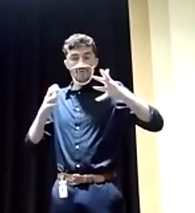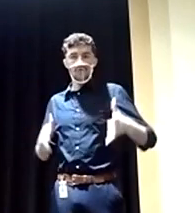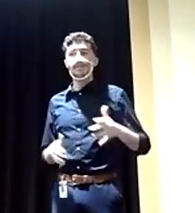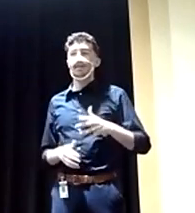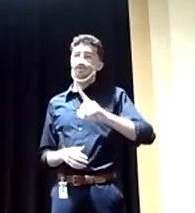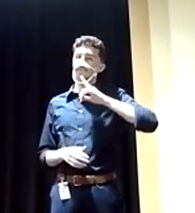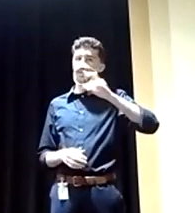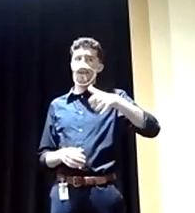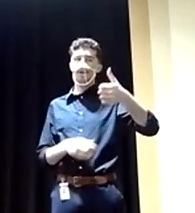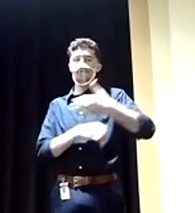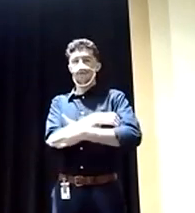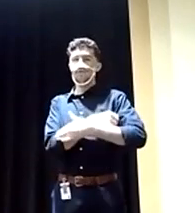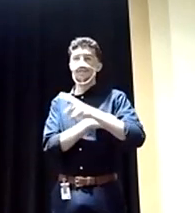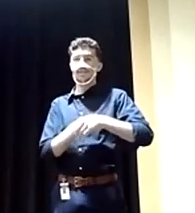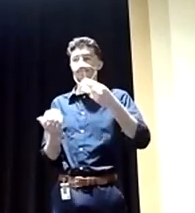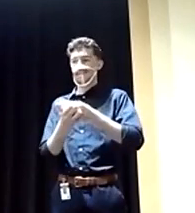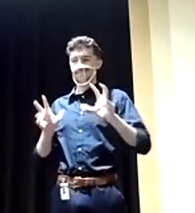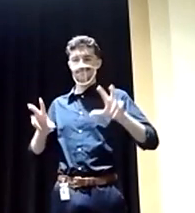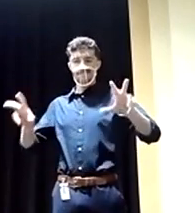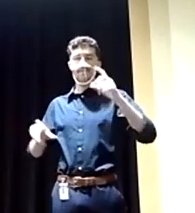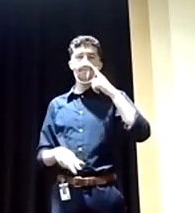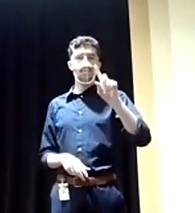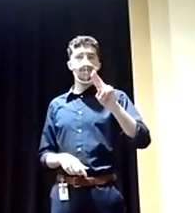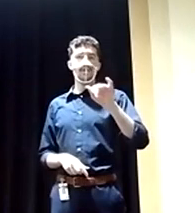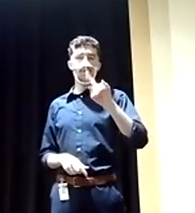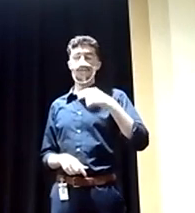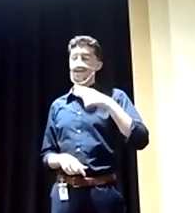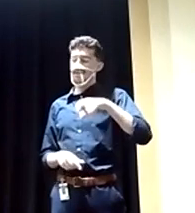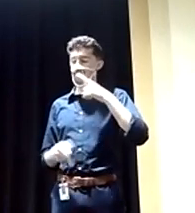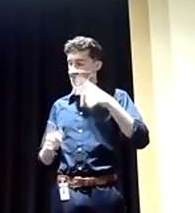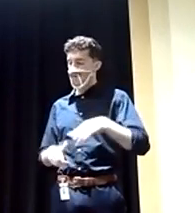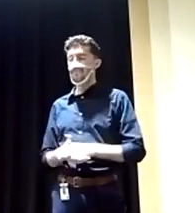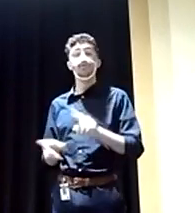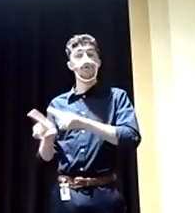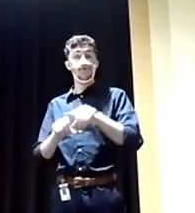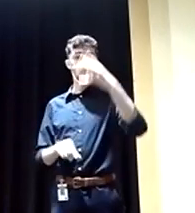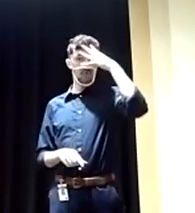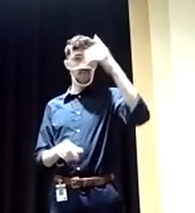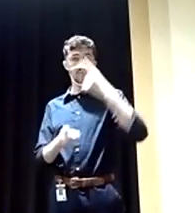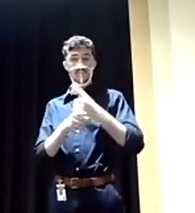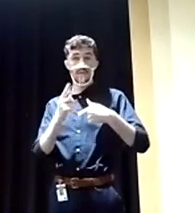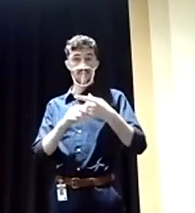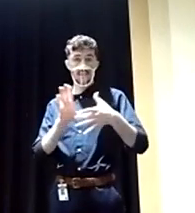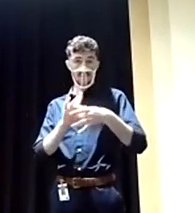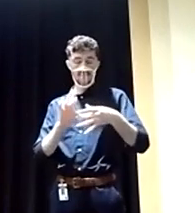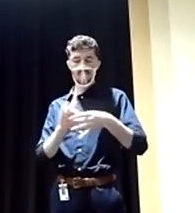really invest more on NATO. And I have to agree with him on that. He was also right when he talked about the